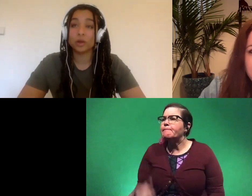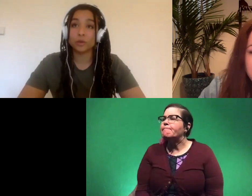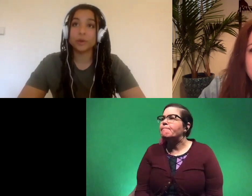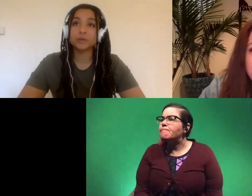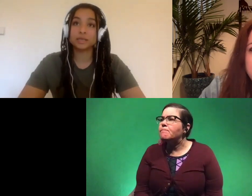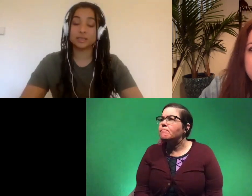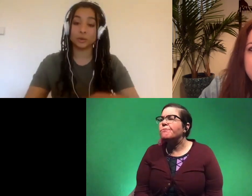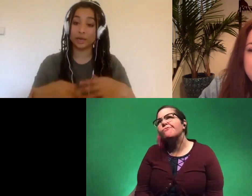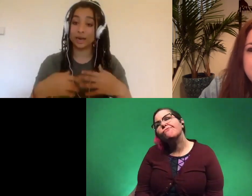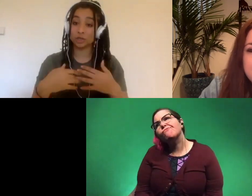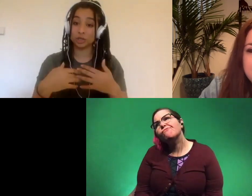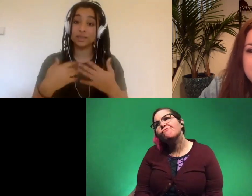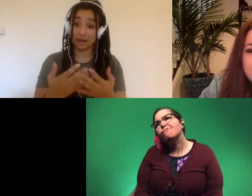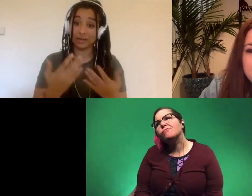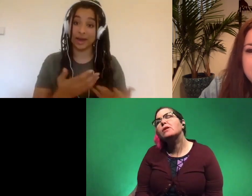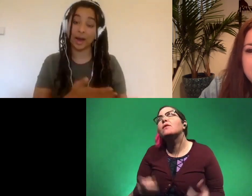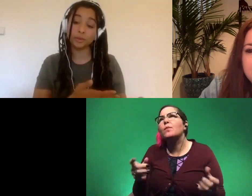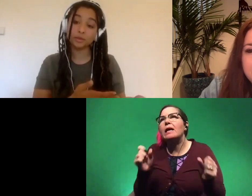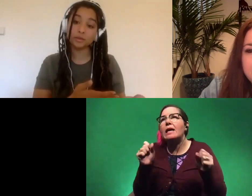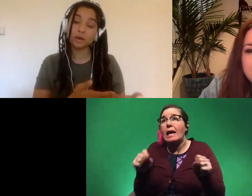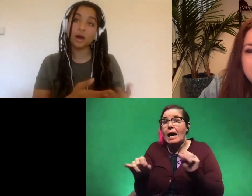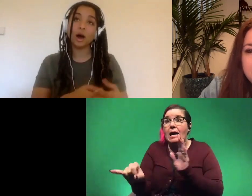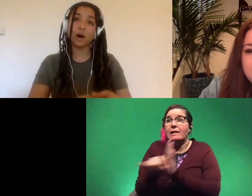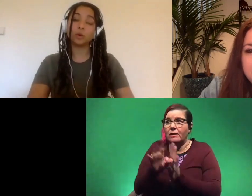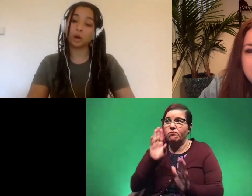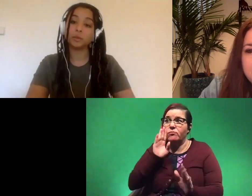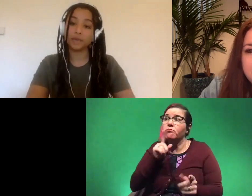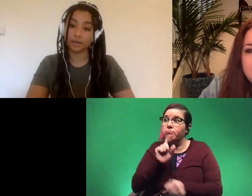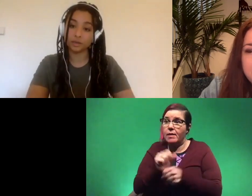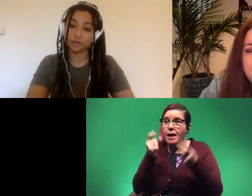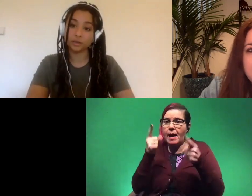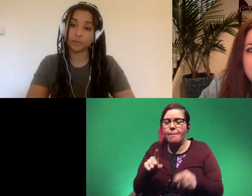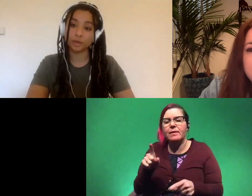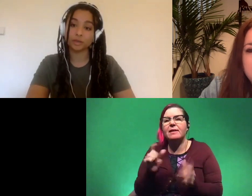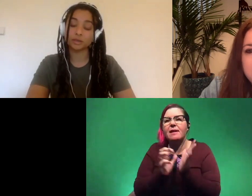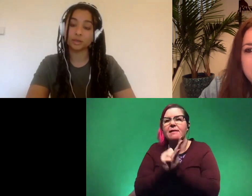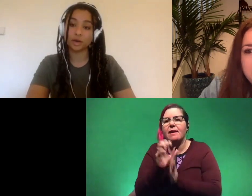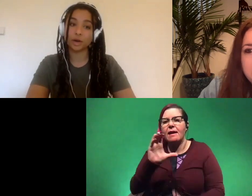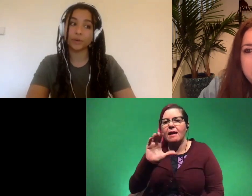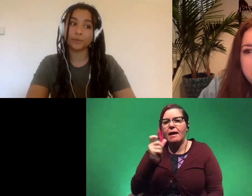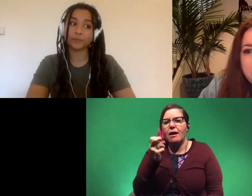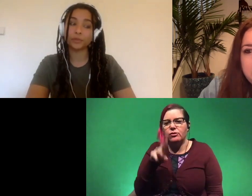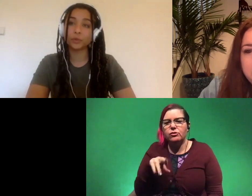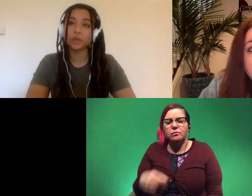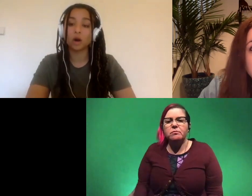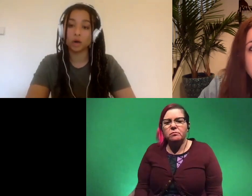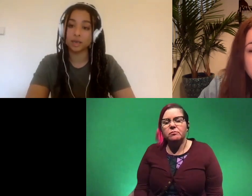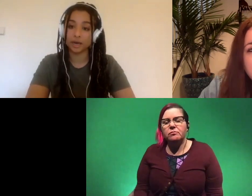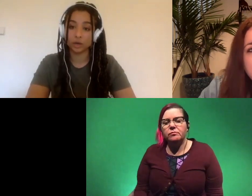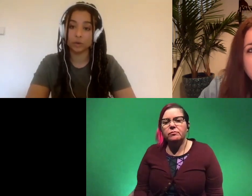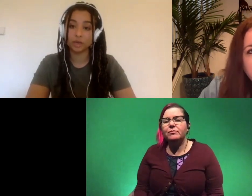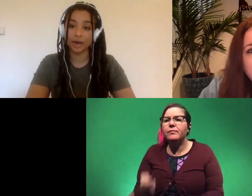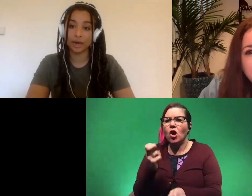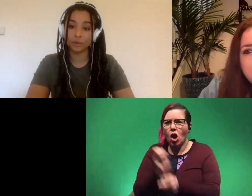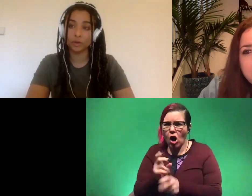well the rarest diseases that we can actually tell that they happened uh would probably be cancers because they're they're really hard to